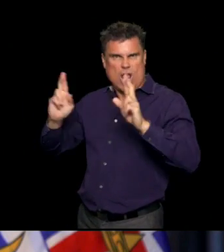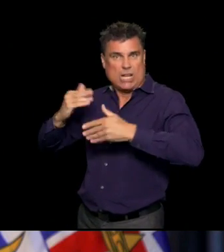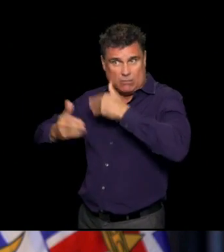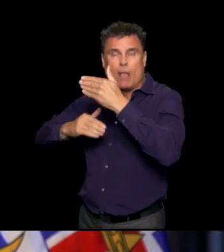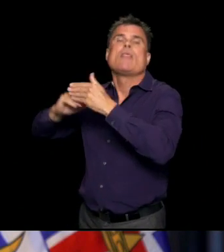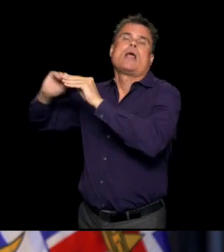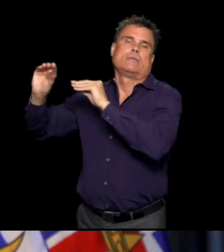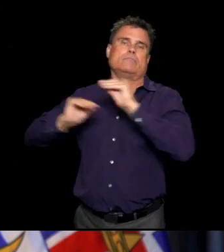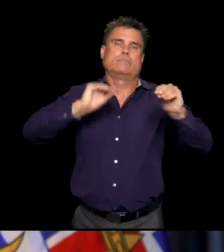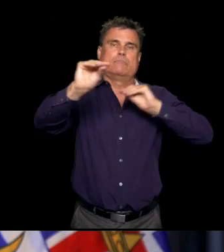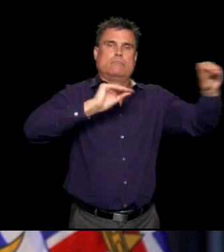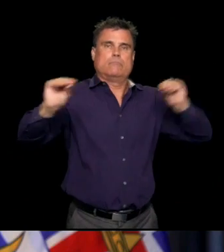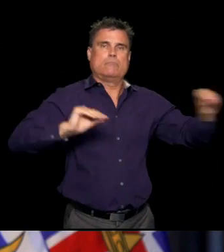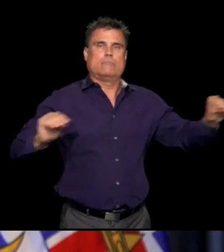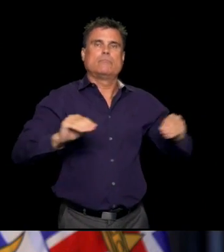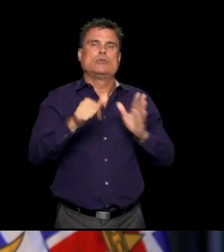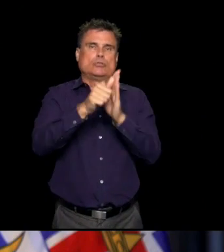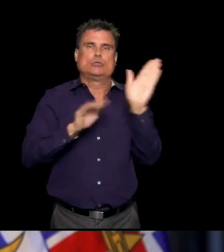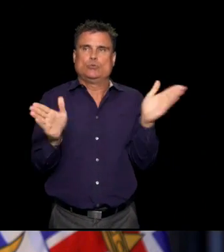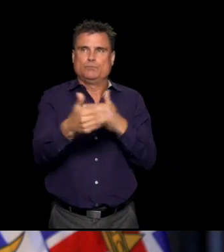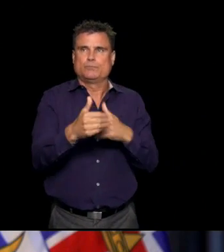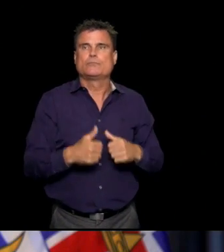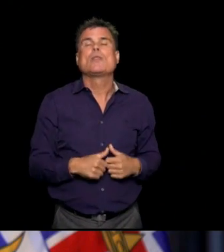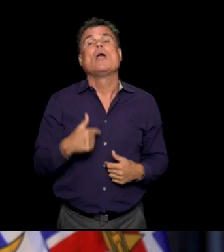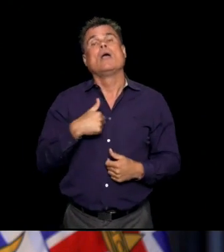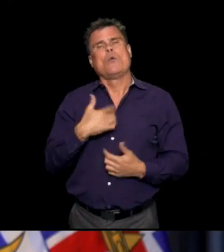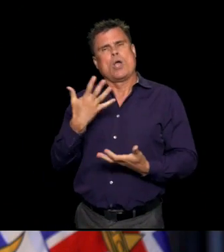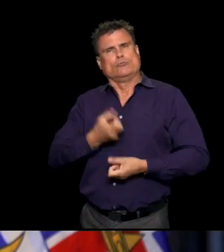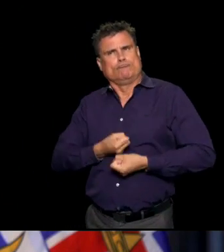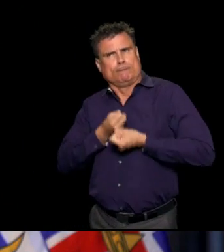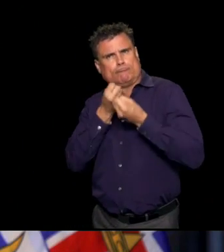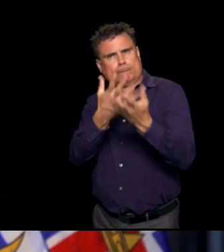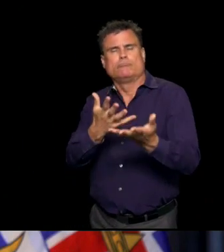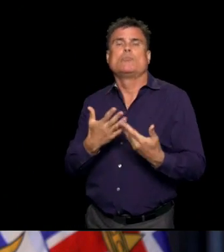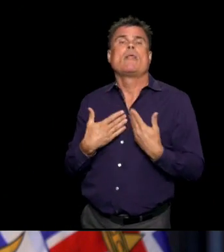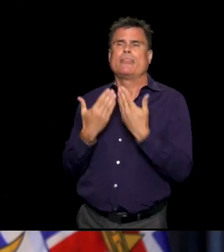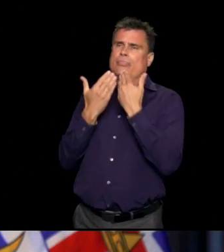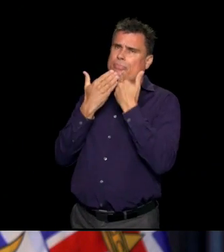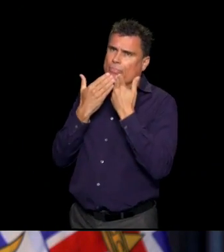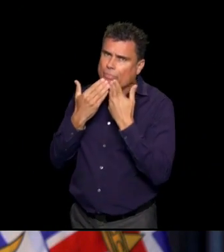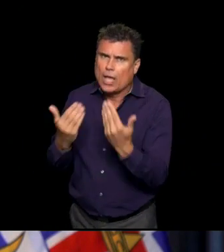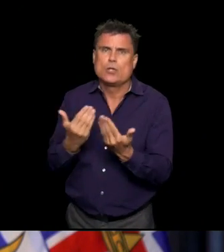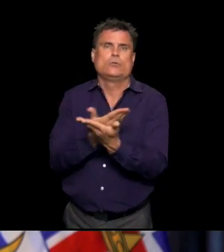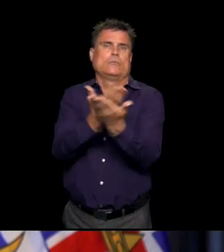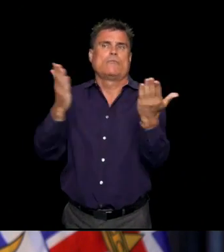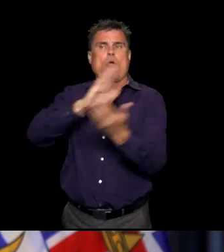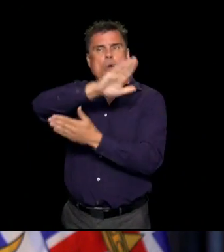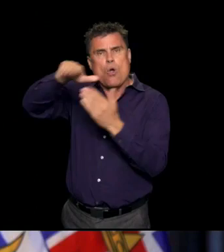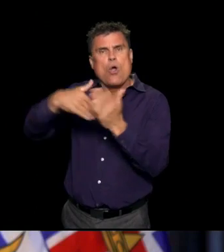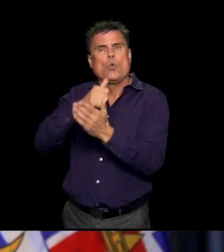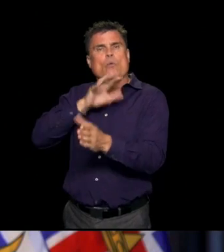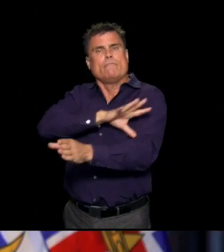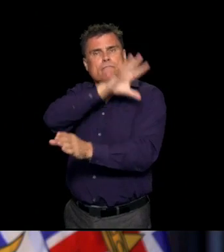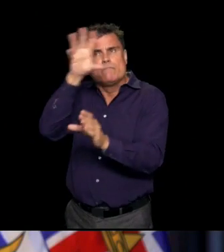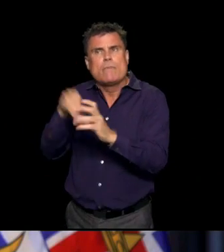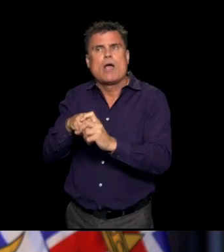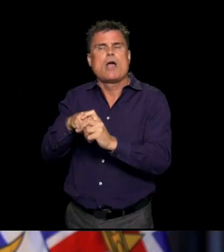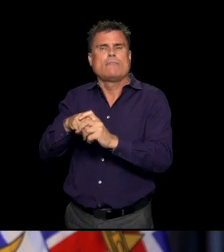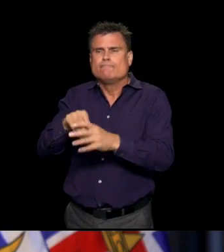enhancement. I again want to express my appreciation to everybody who is delivering on the surgical renewal commitment and our